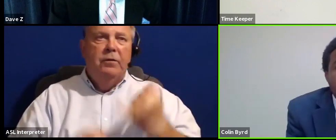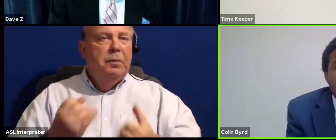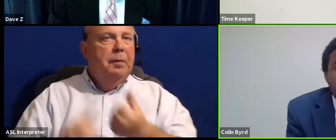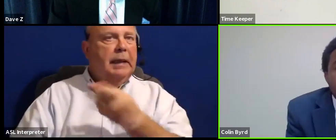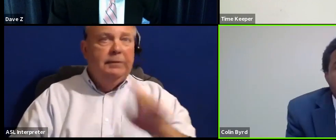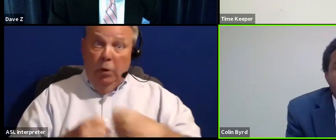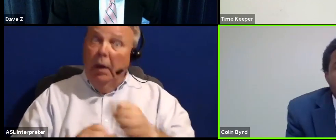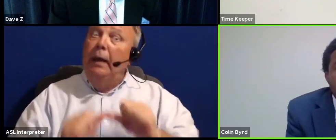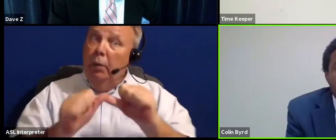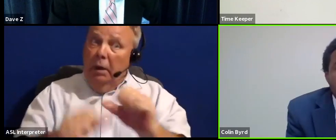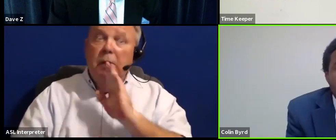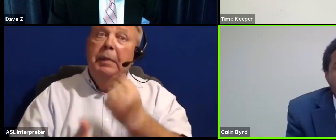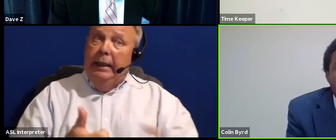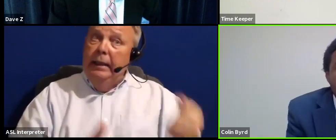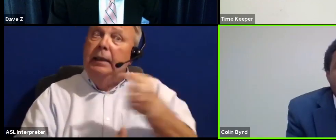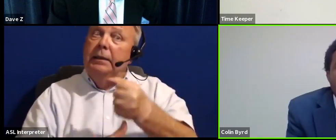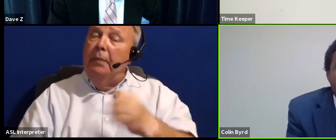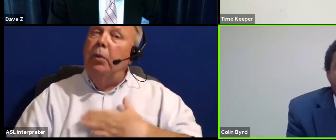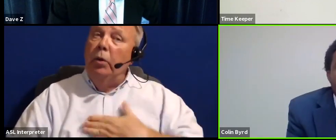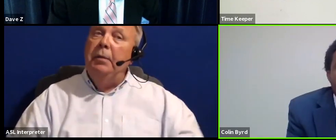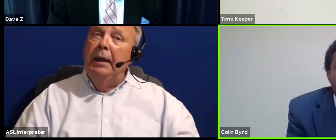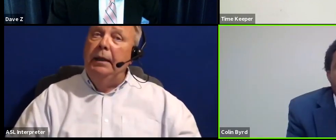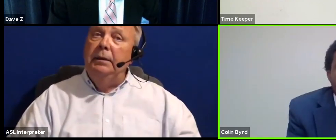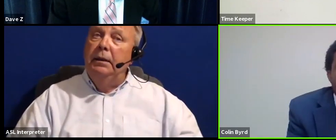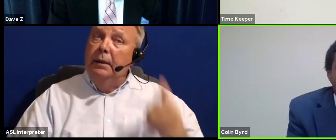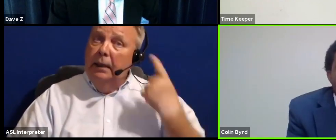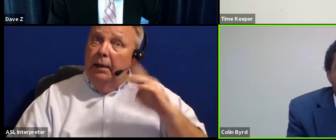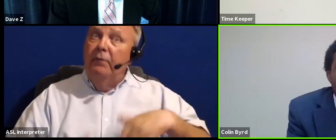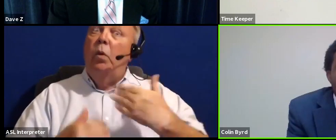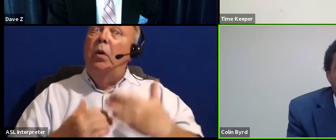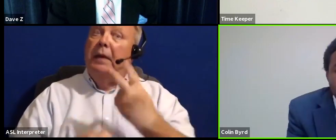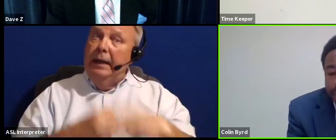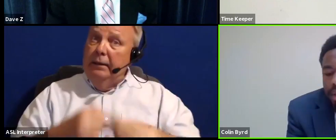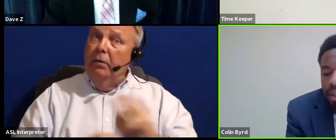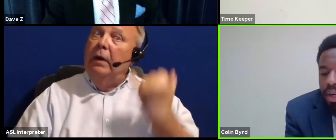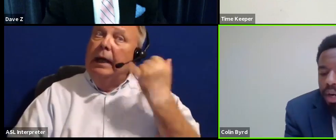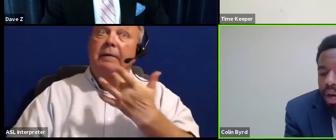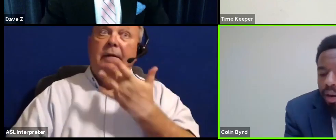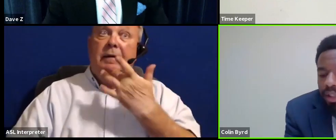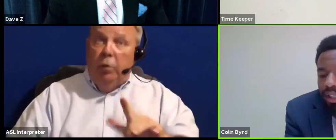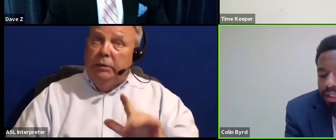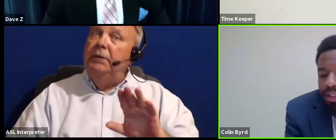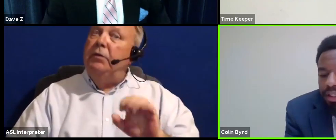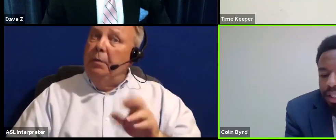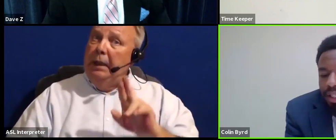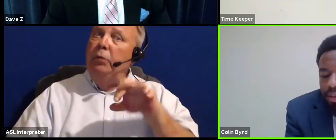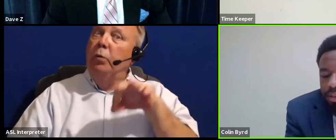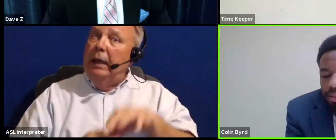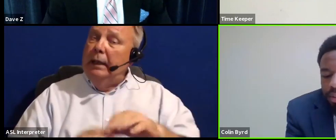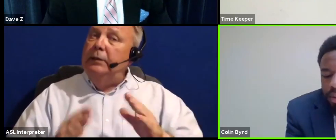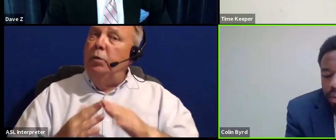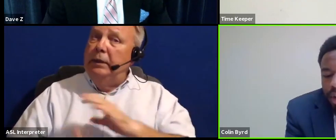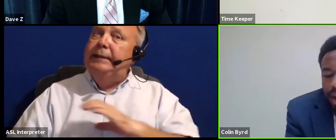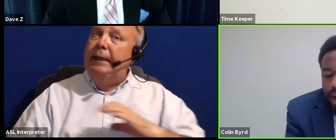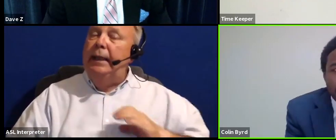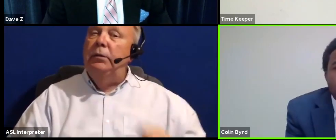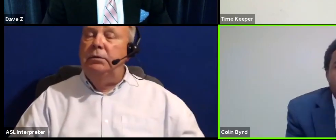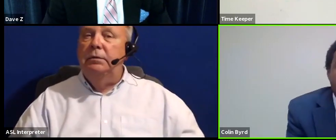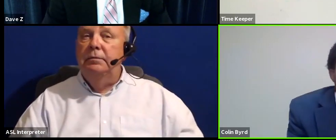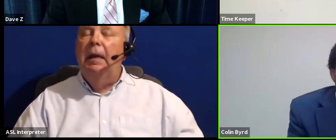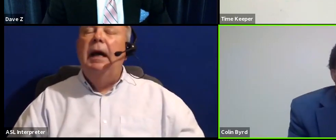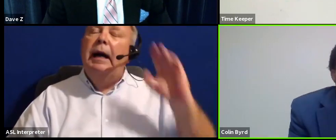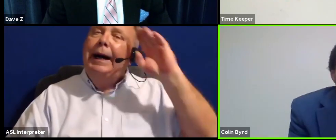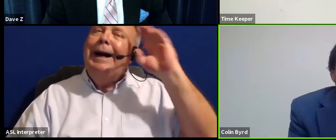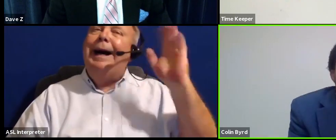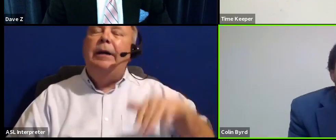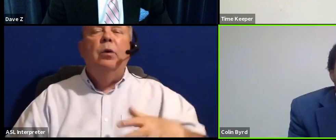it'll continue to be a top priority of mine for the next two years if I'm fortunate enough to be reelected to the city council. I know,